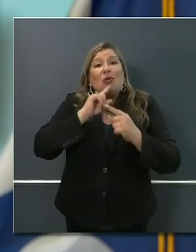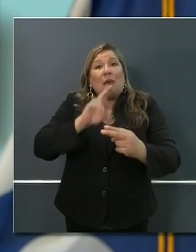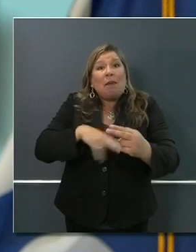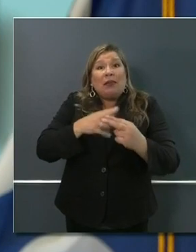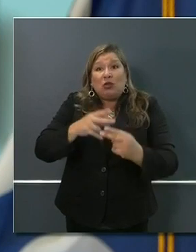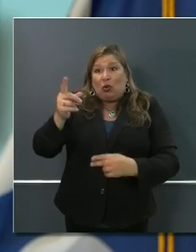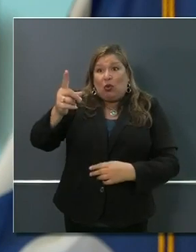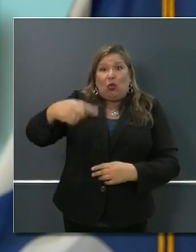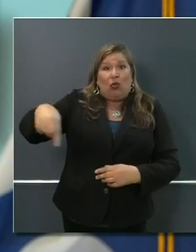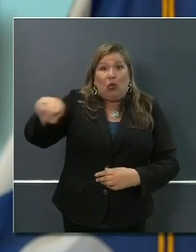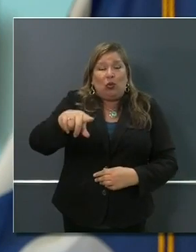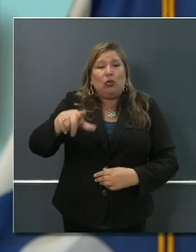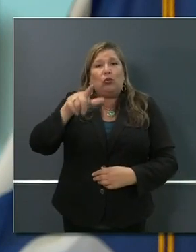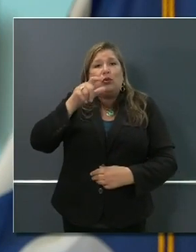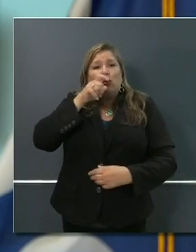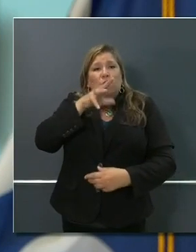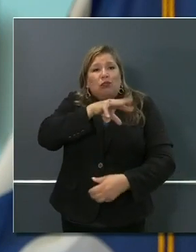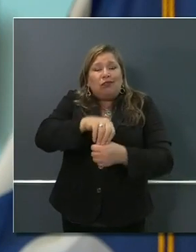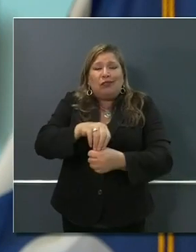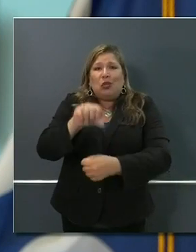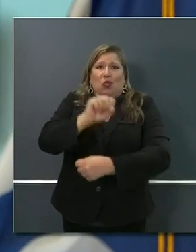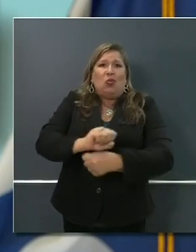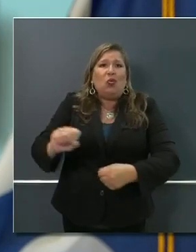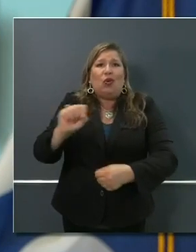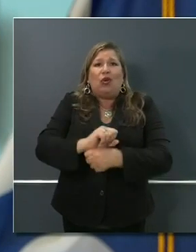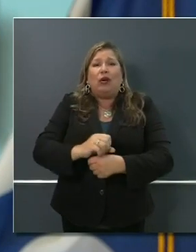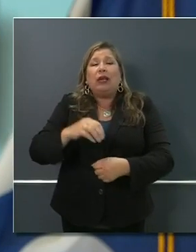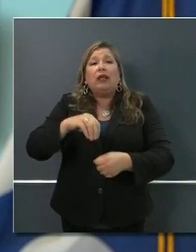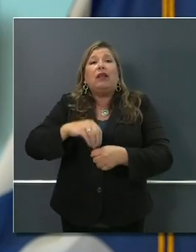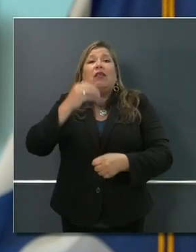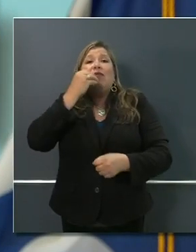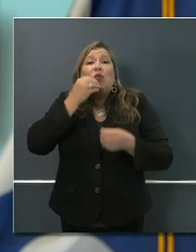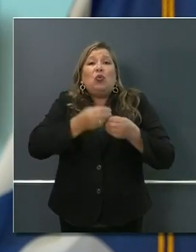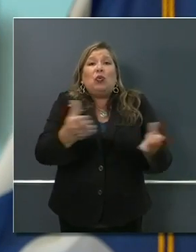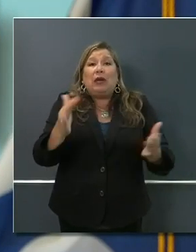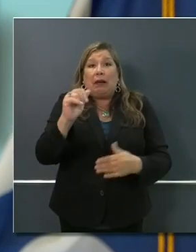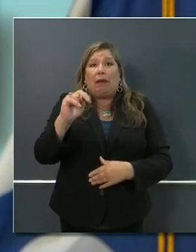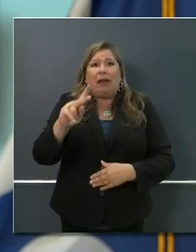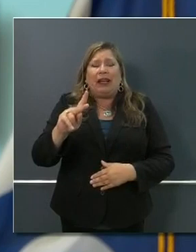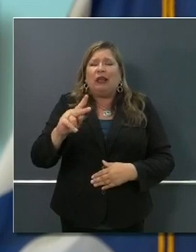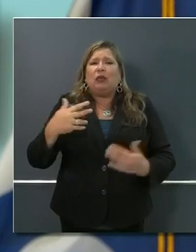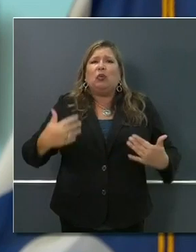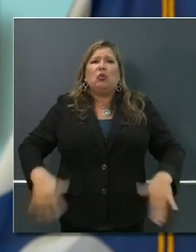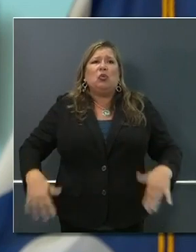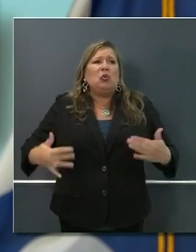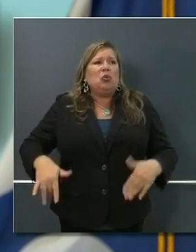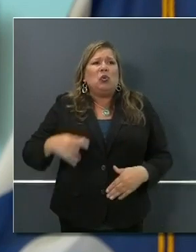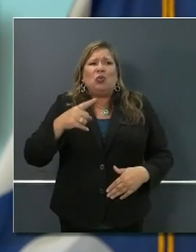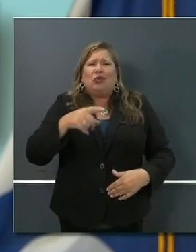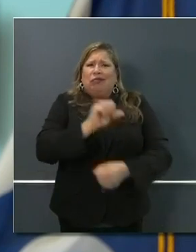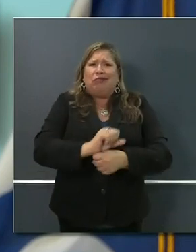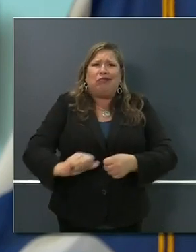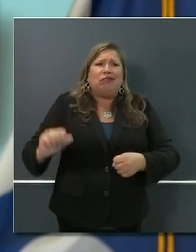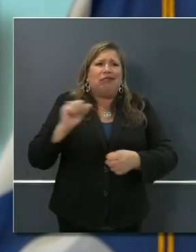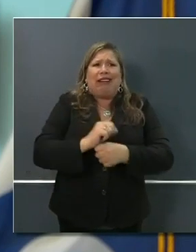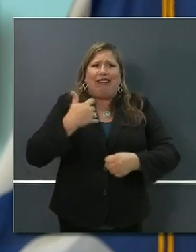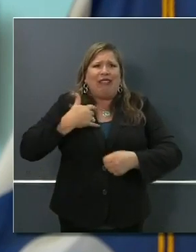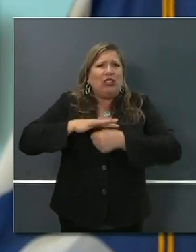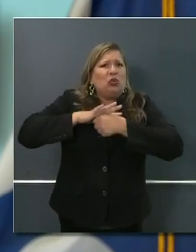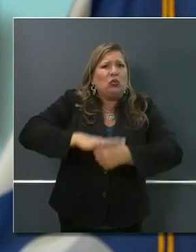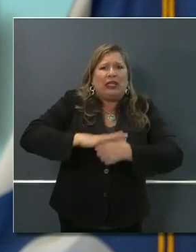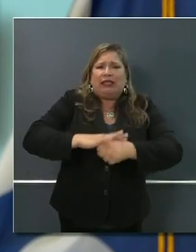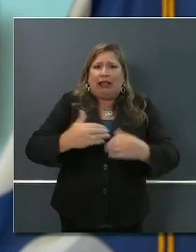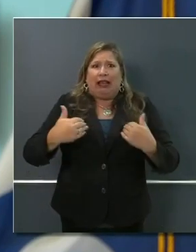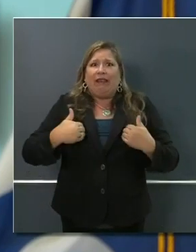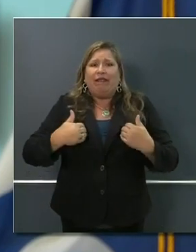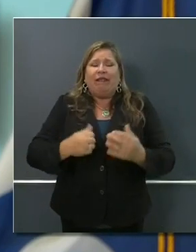our food banks and the incredible pressure they're facing. I stated a few weeks back that we contributed because of the support